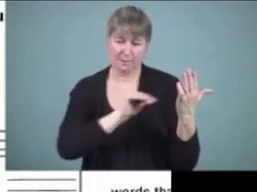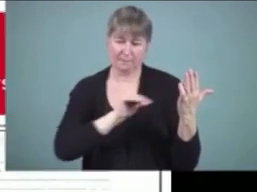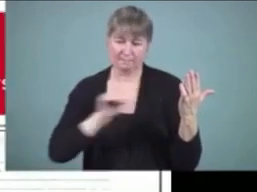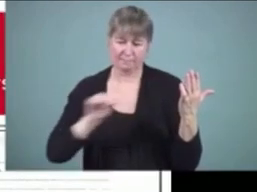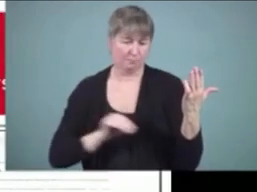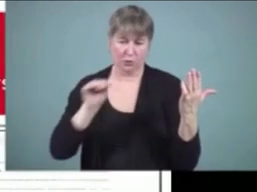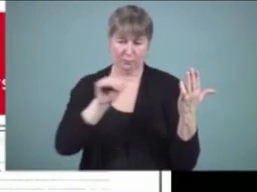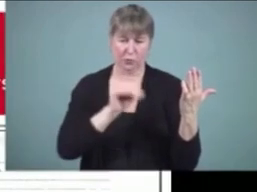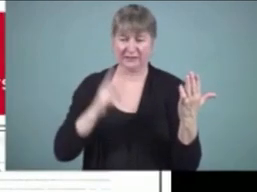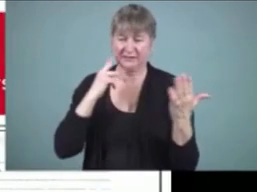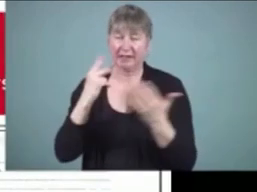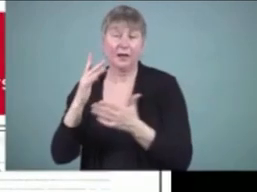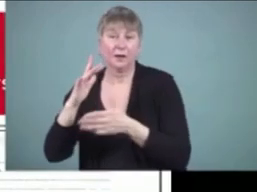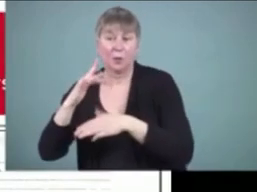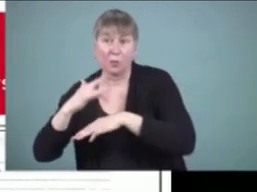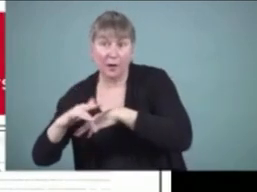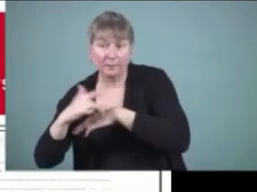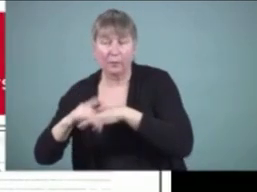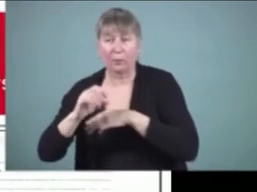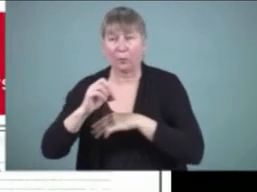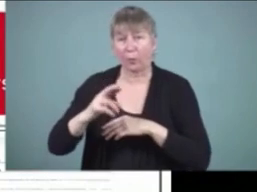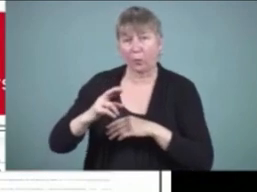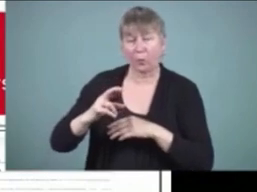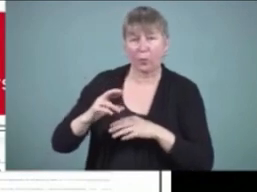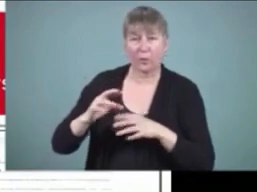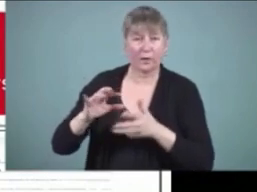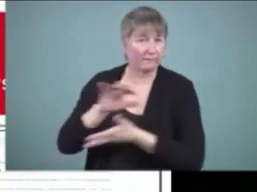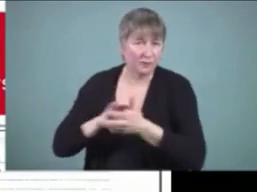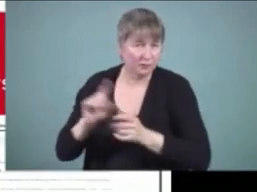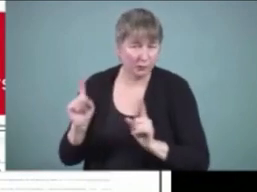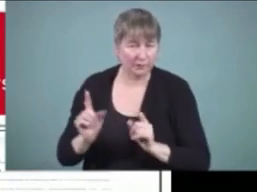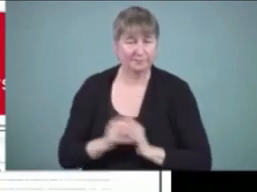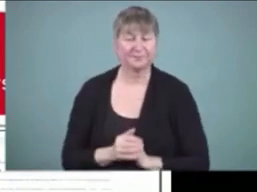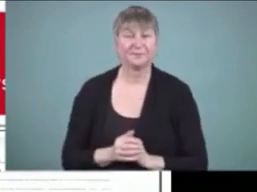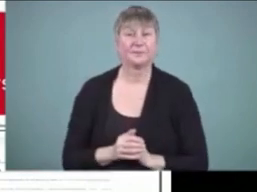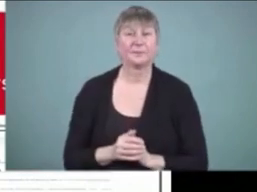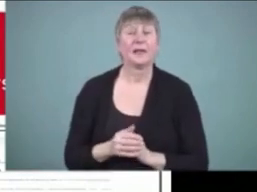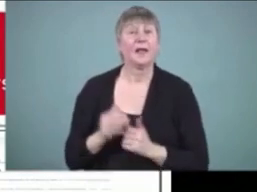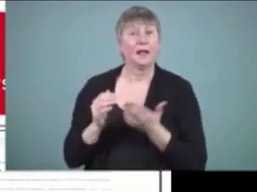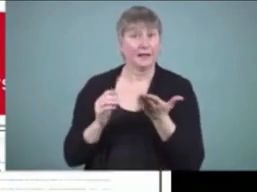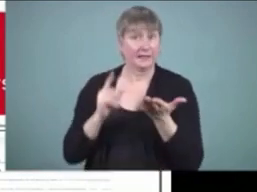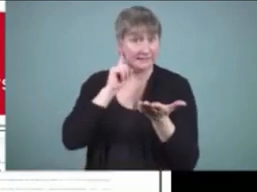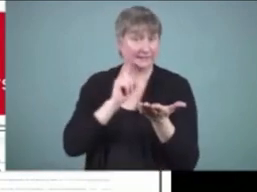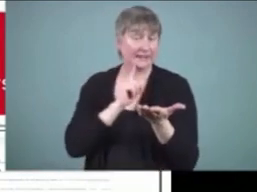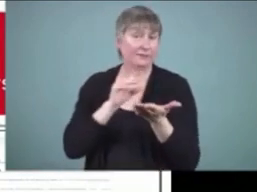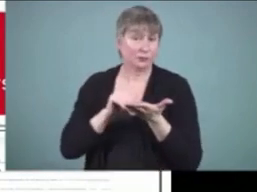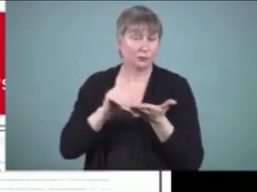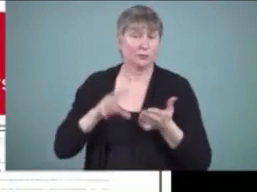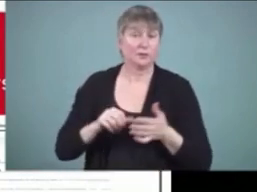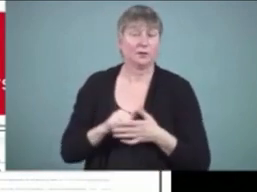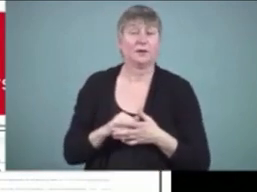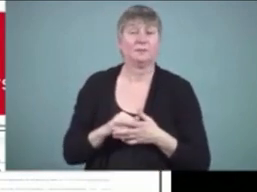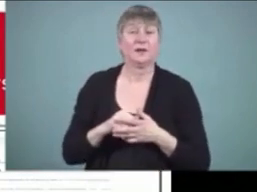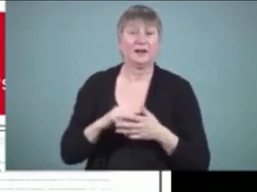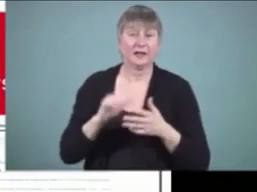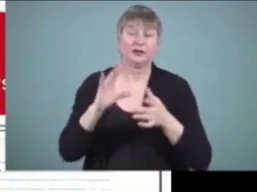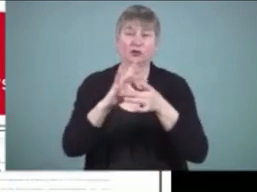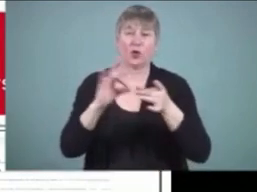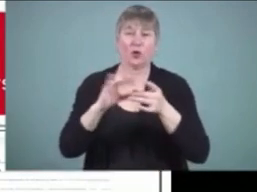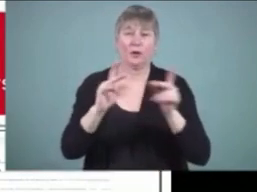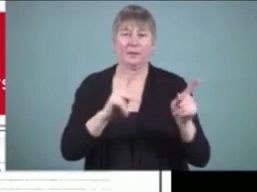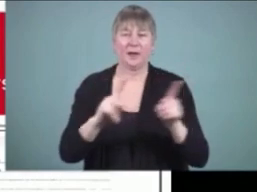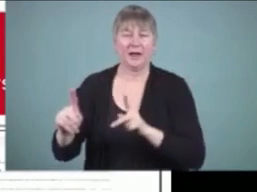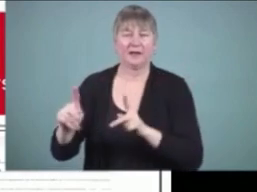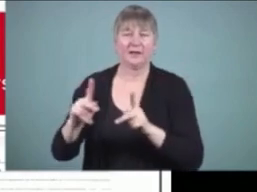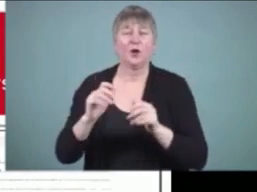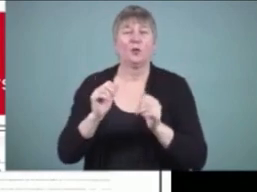slide you can see here an example of a deaf student who made a story plan about a story um to do with captain